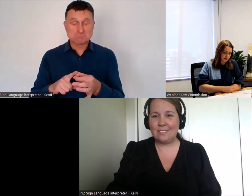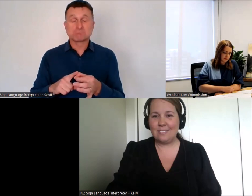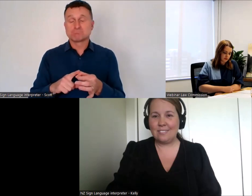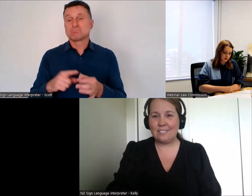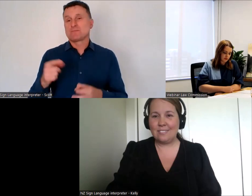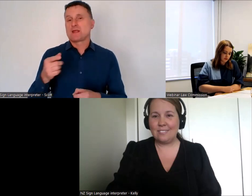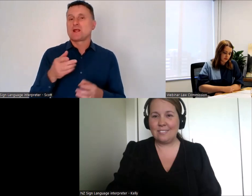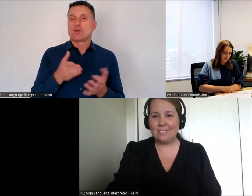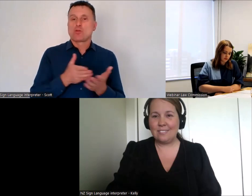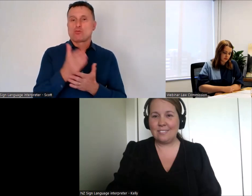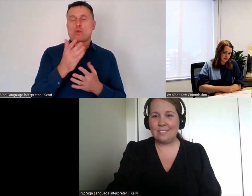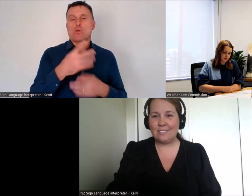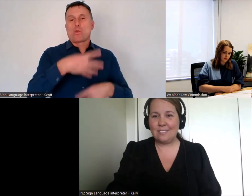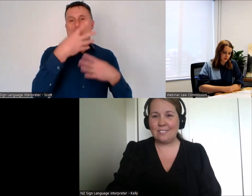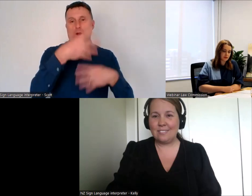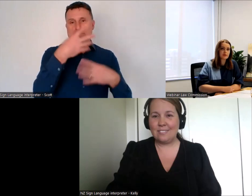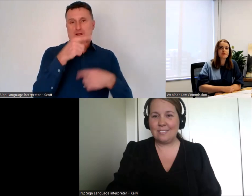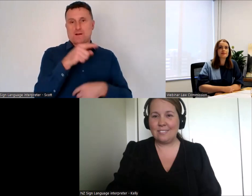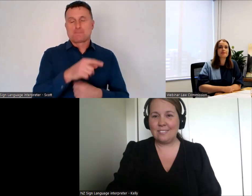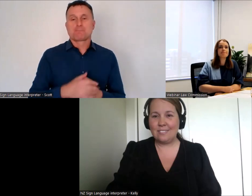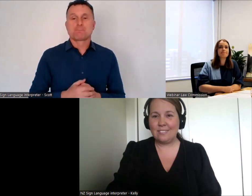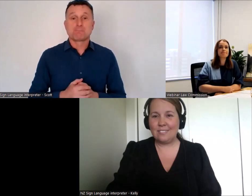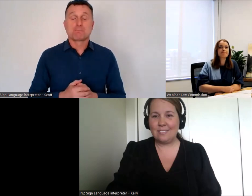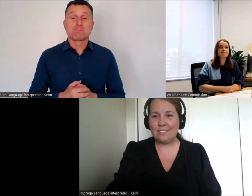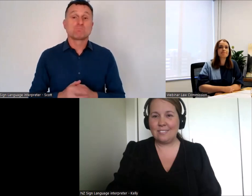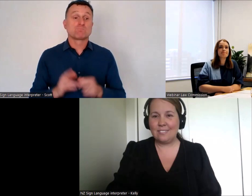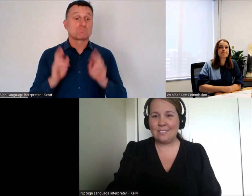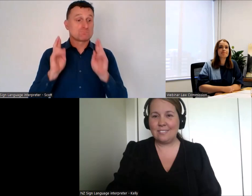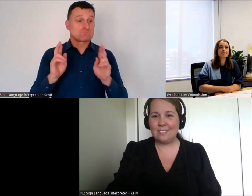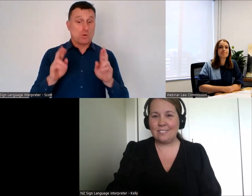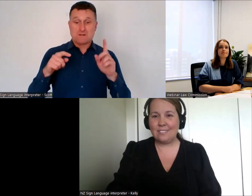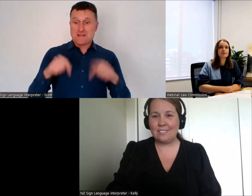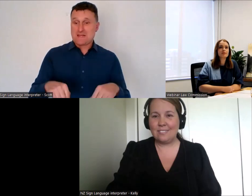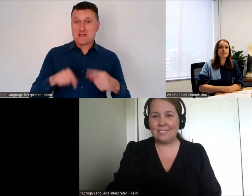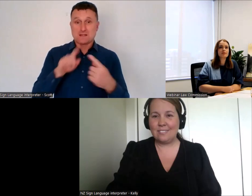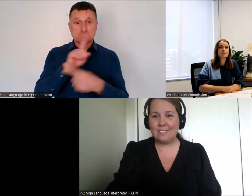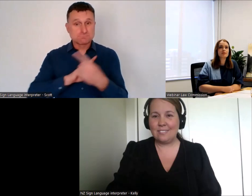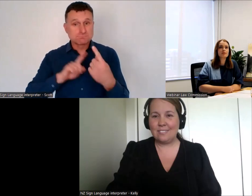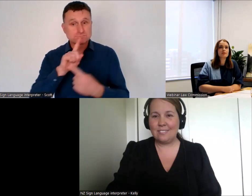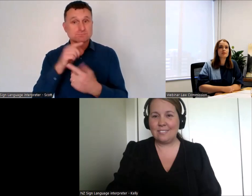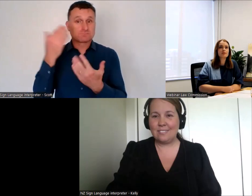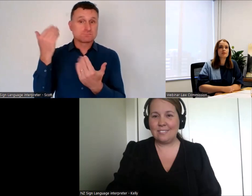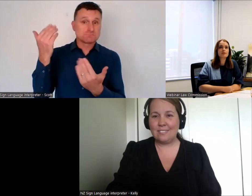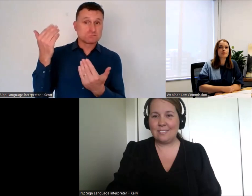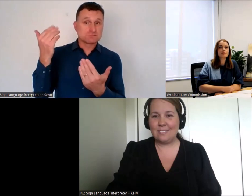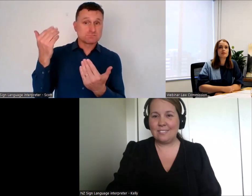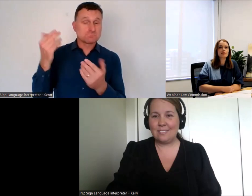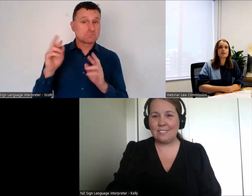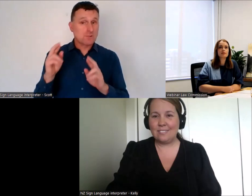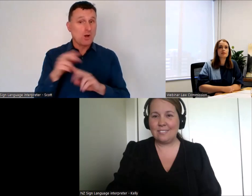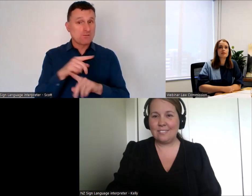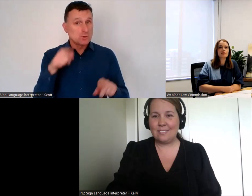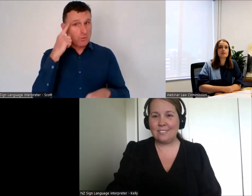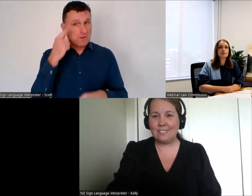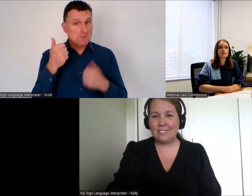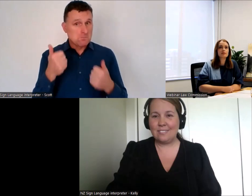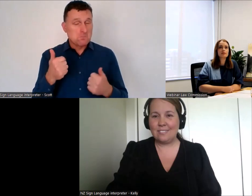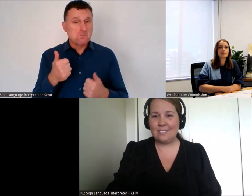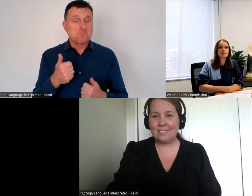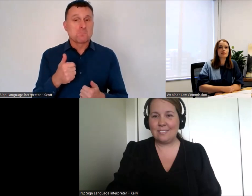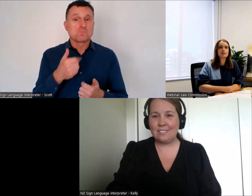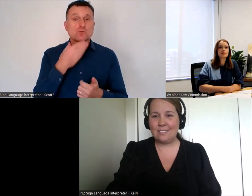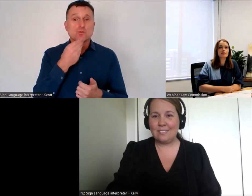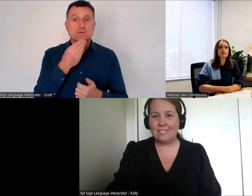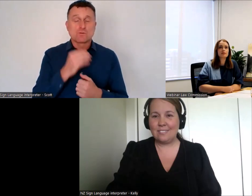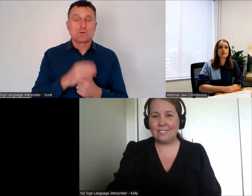So I hope that this has been helpful for you. Oh, one more question. It's a good one. Your